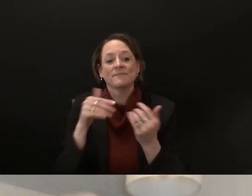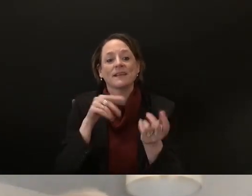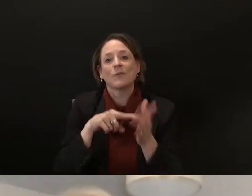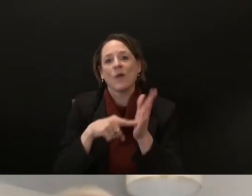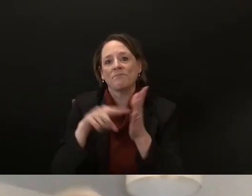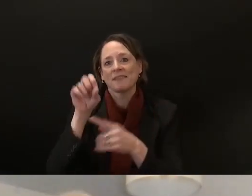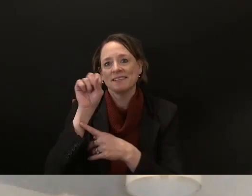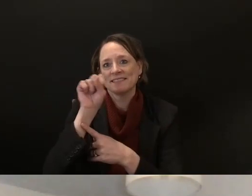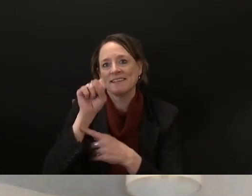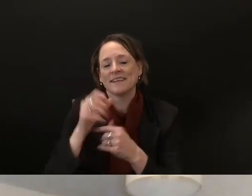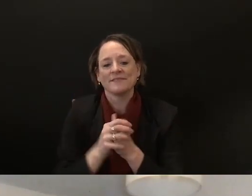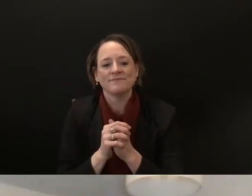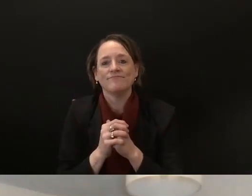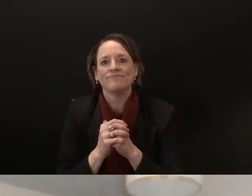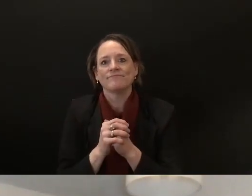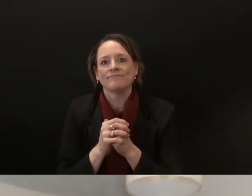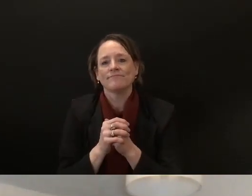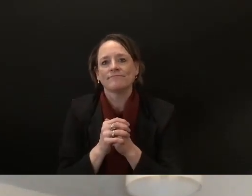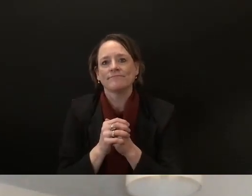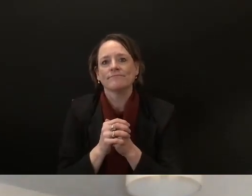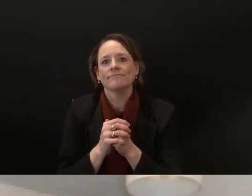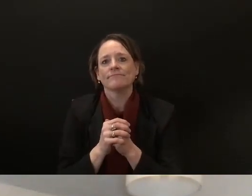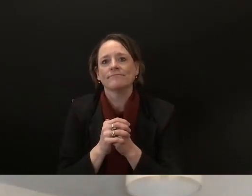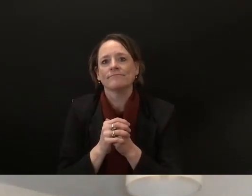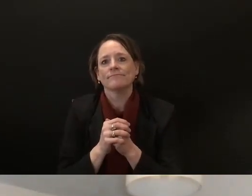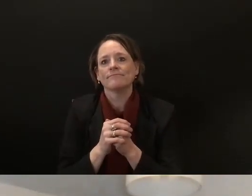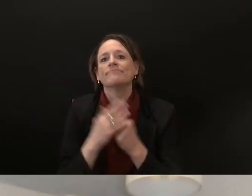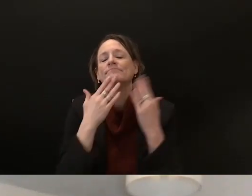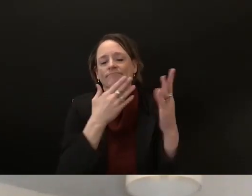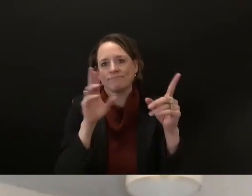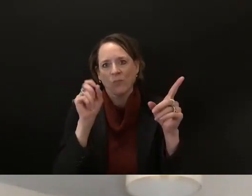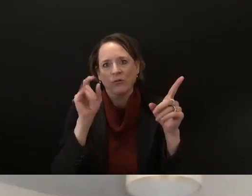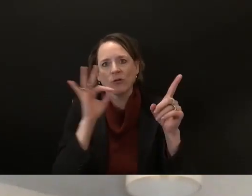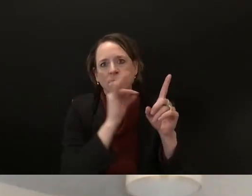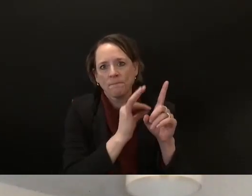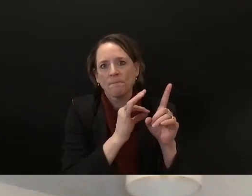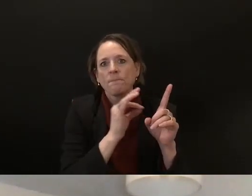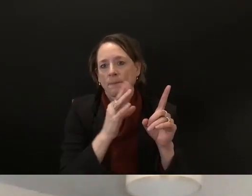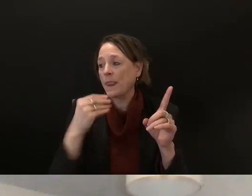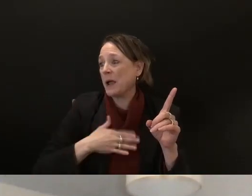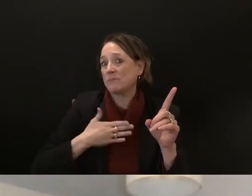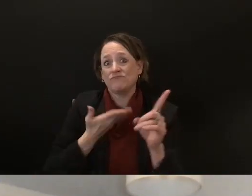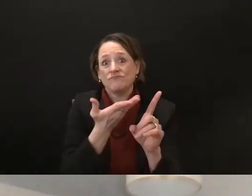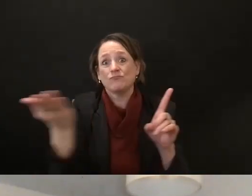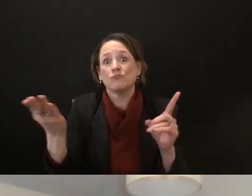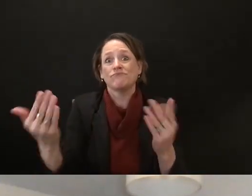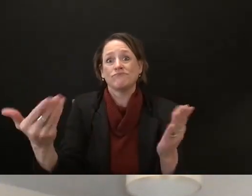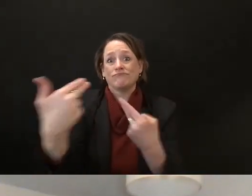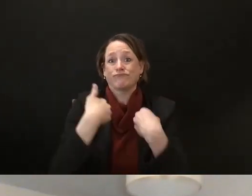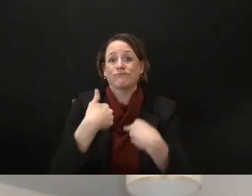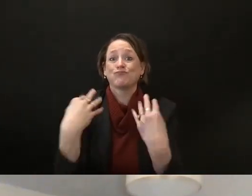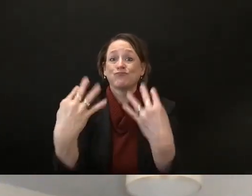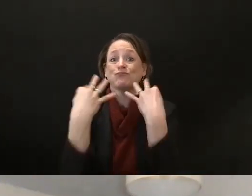yeah first of all thank you all for for uh joining us here tonight and also for for really